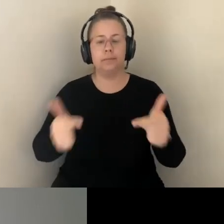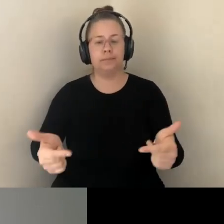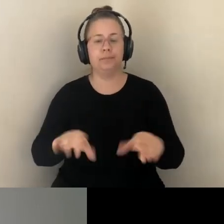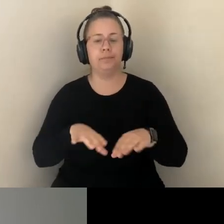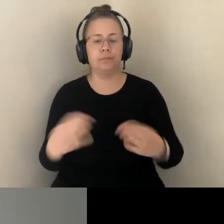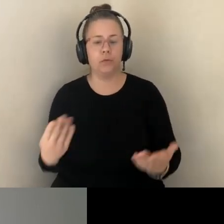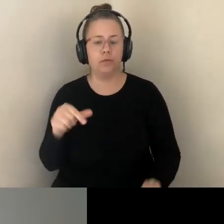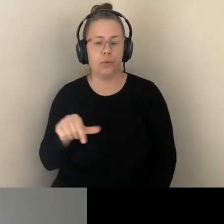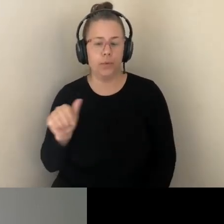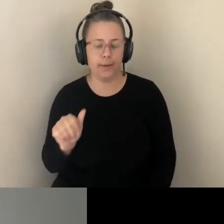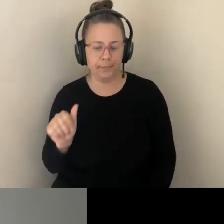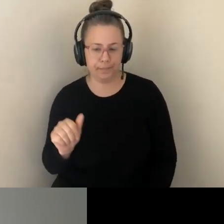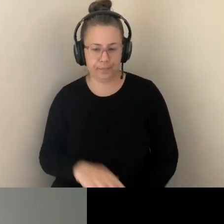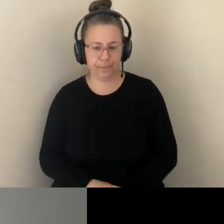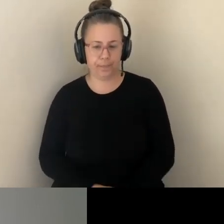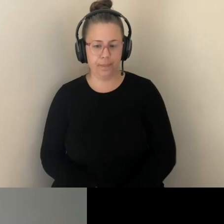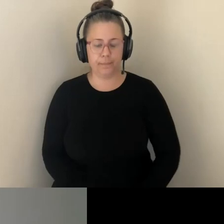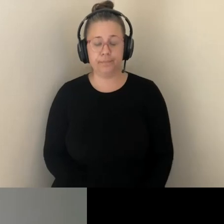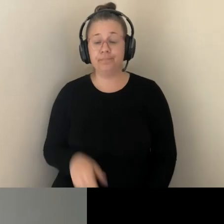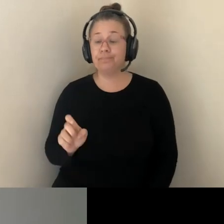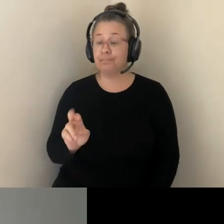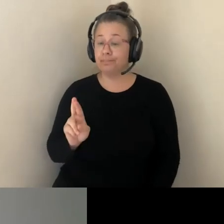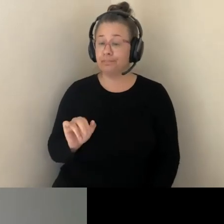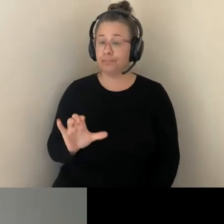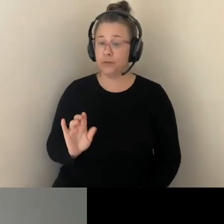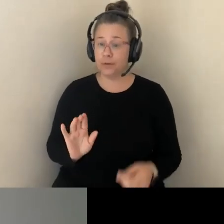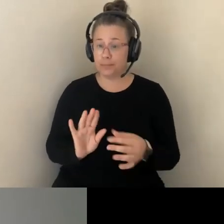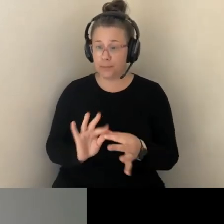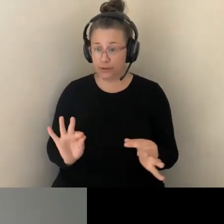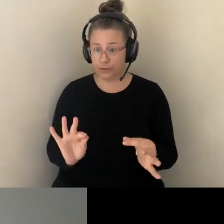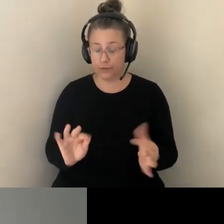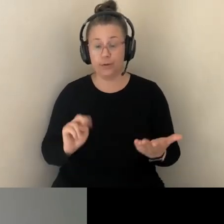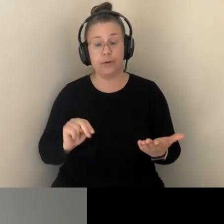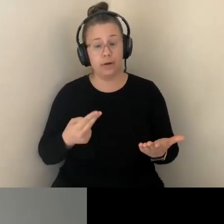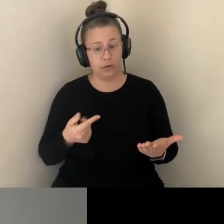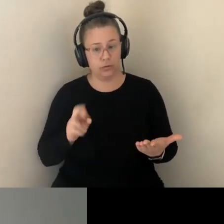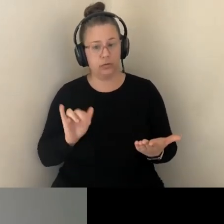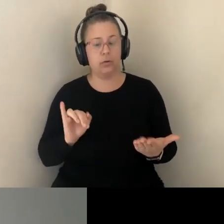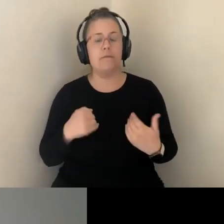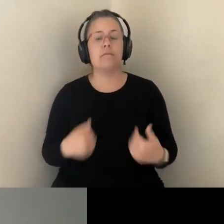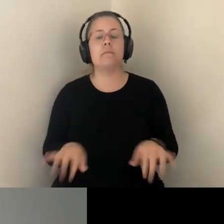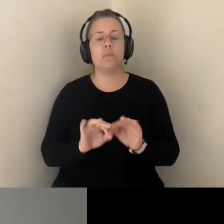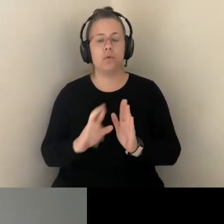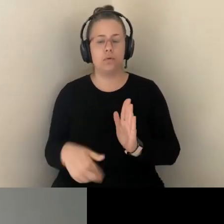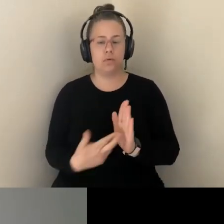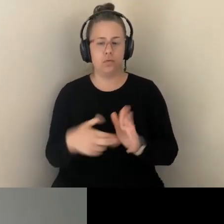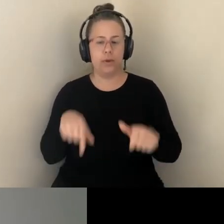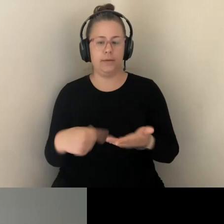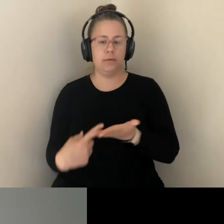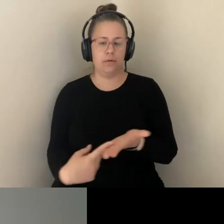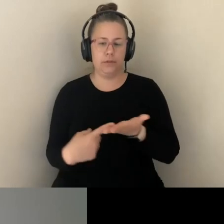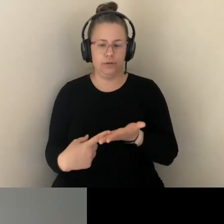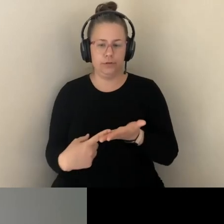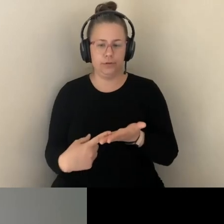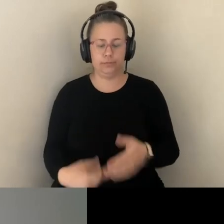HAS AN ESSENTIAL ROLE IN THIS CONVERSATION. AS THE NHGRI HISTORIAN, I OF COURSE WANT TO NOTE THAT WITHOUT THE